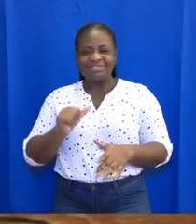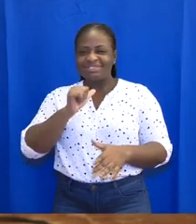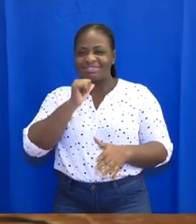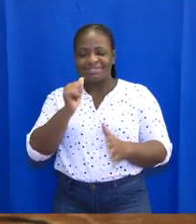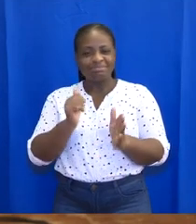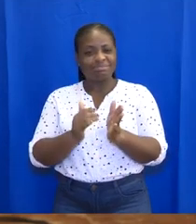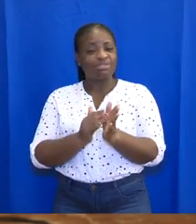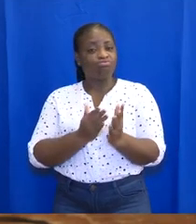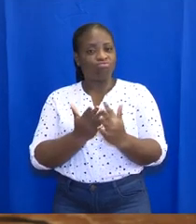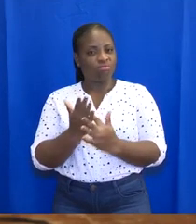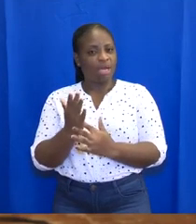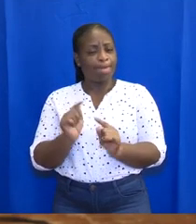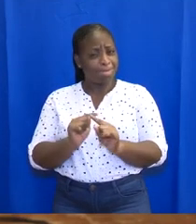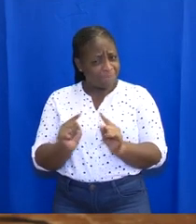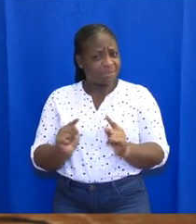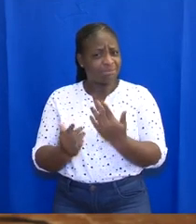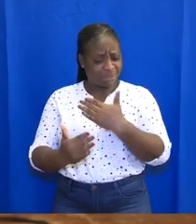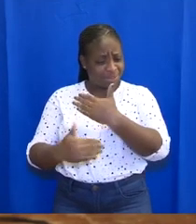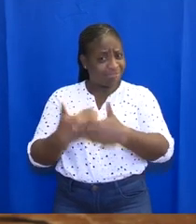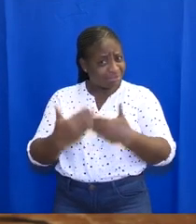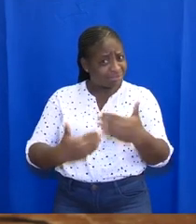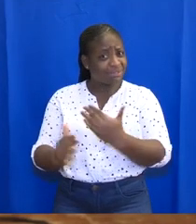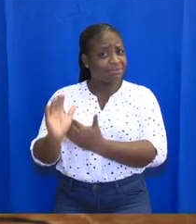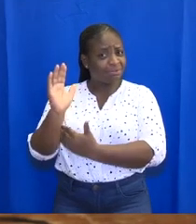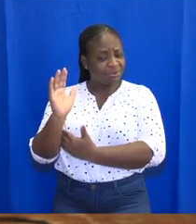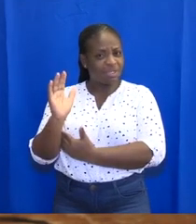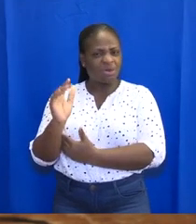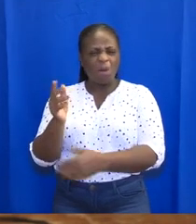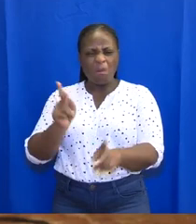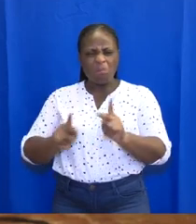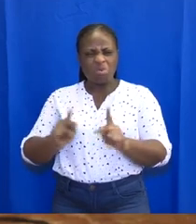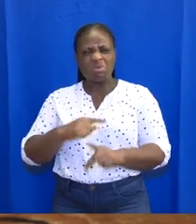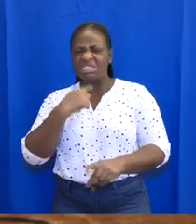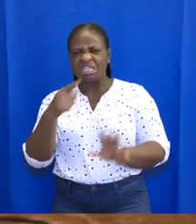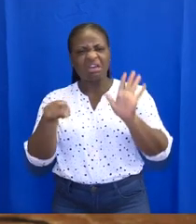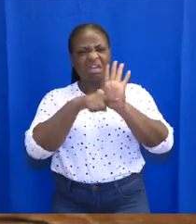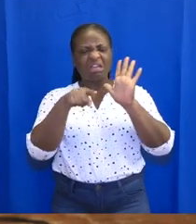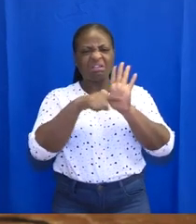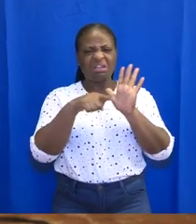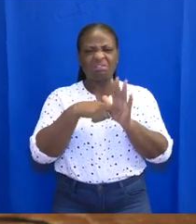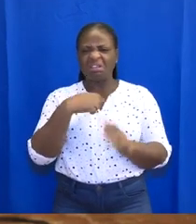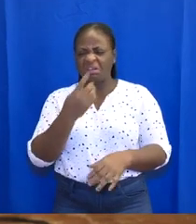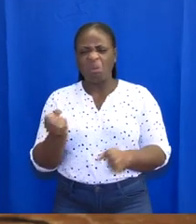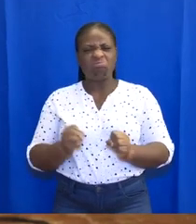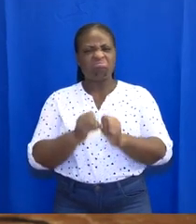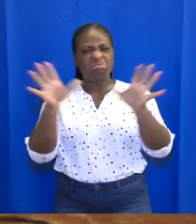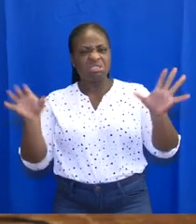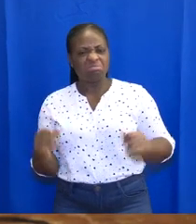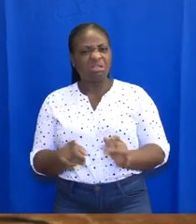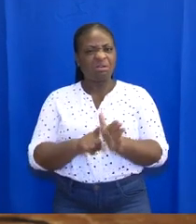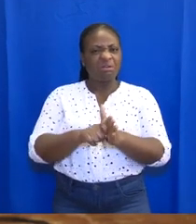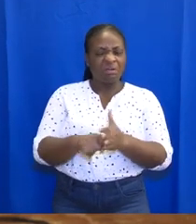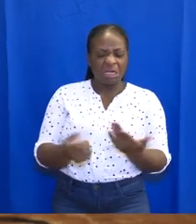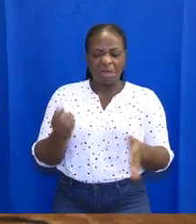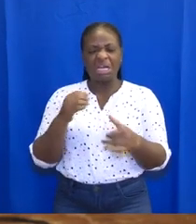interrupted. And by the grace of God, the predictions made by some of widespread infections and